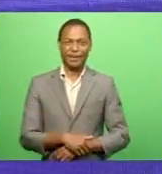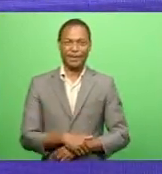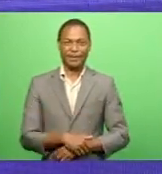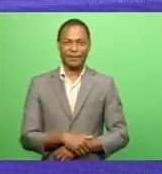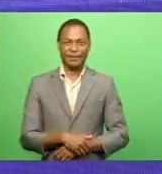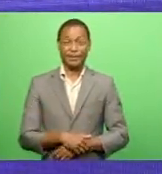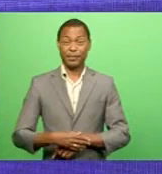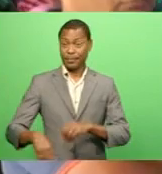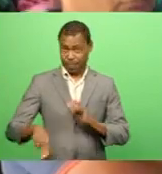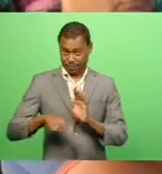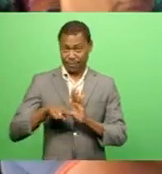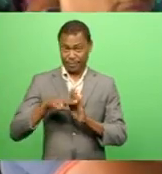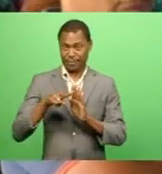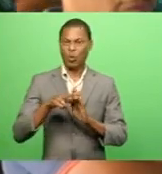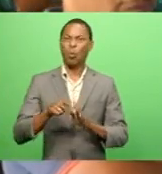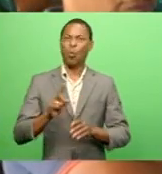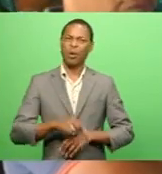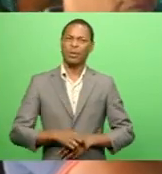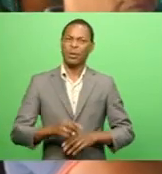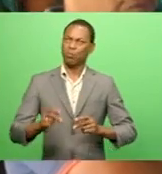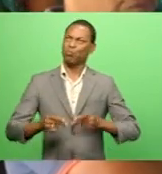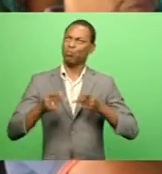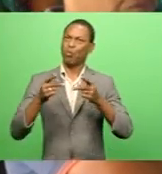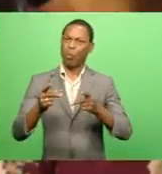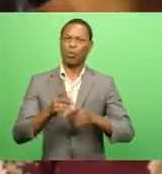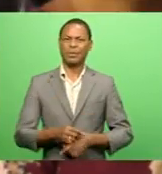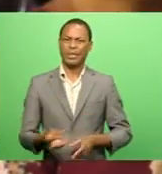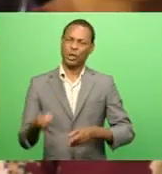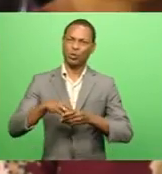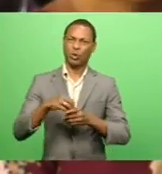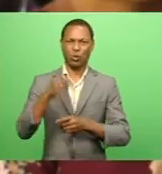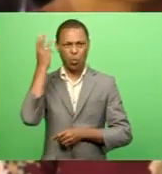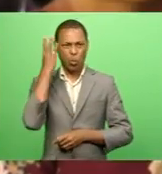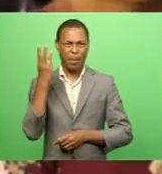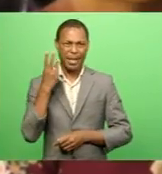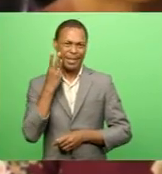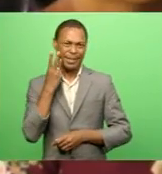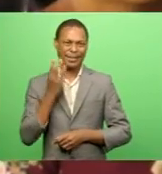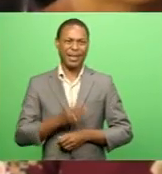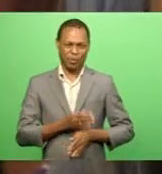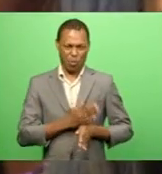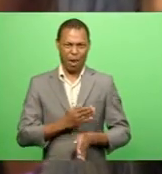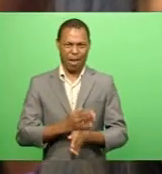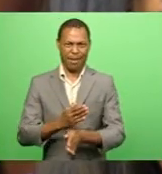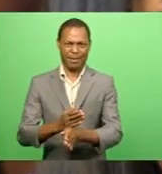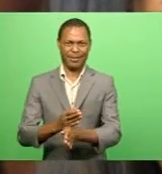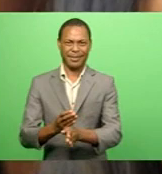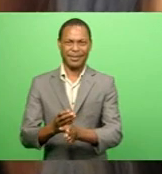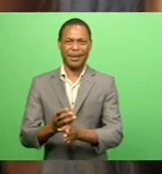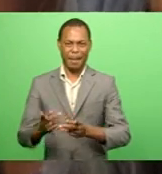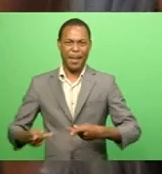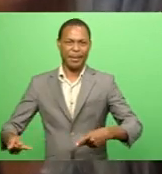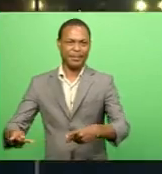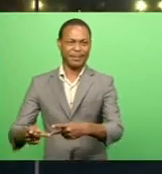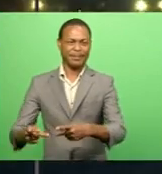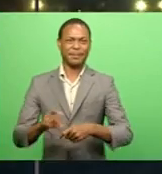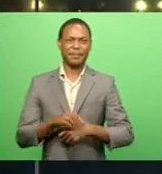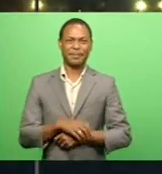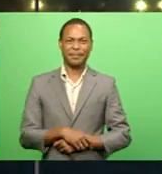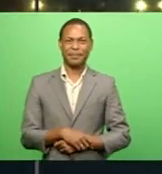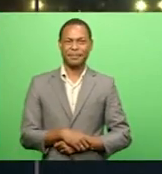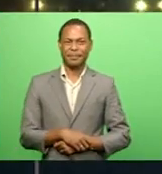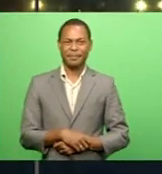resort will continue to promote inclusion of women And diversity in their workforce Philippa Naikaso, FBC News